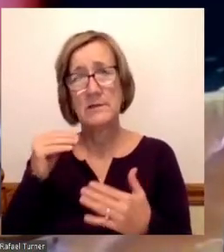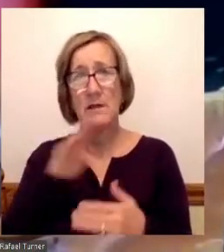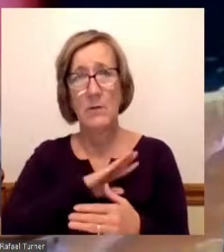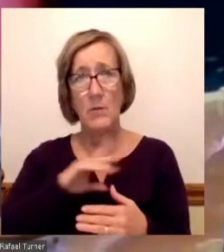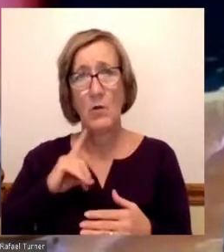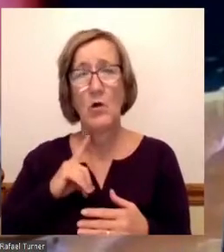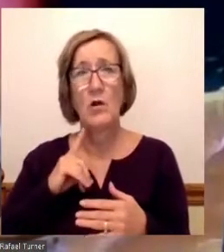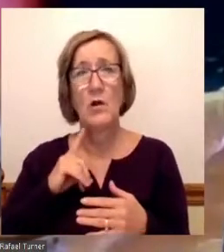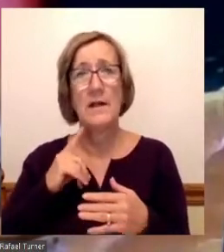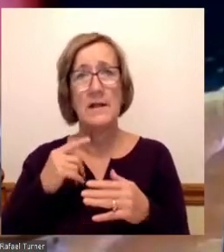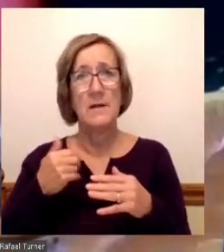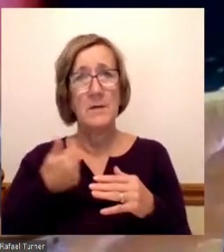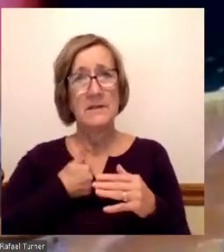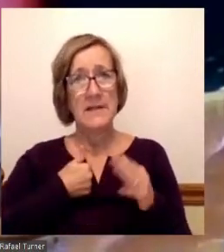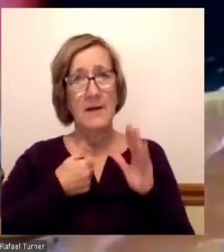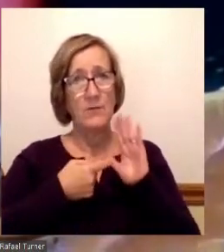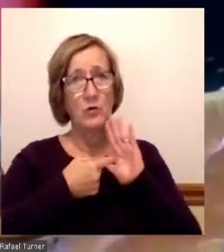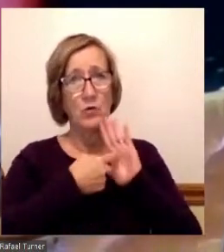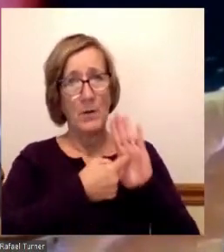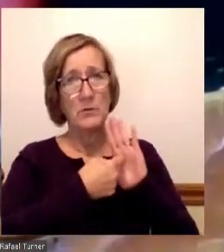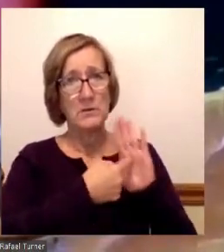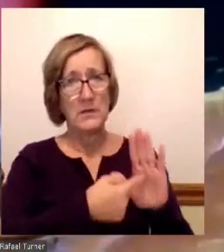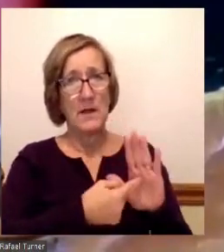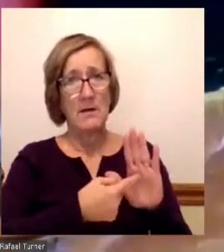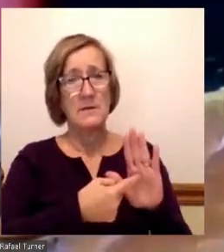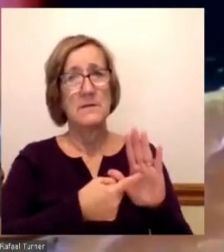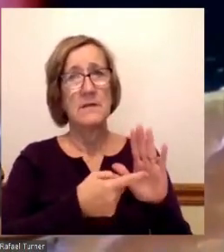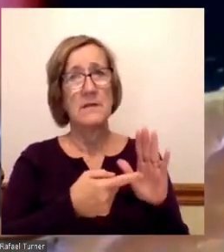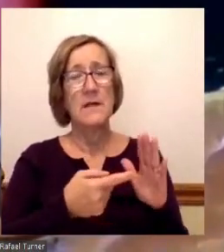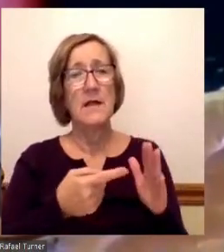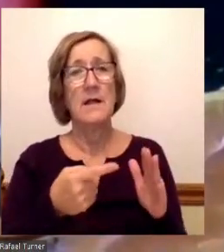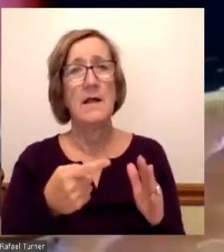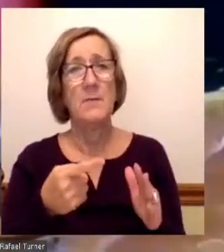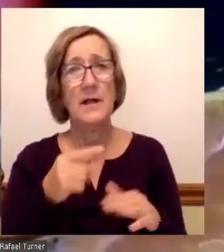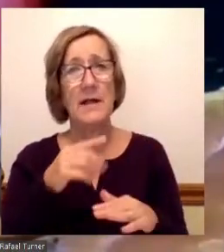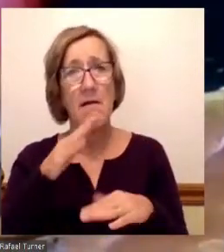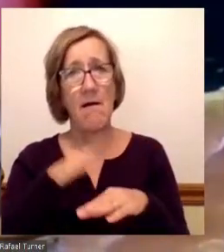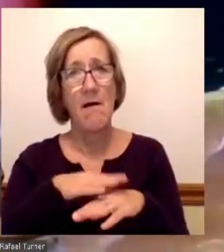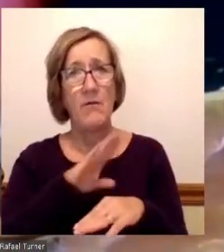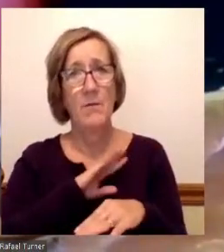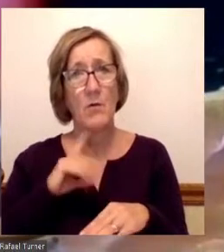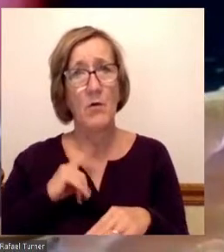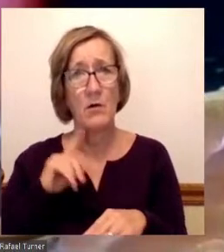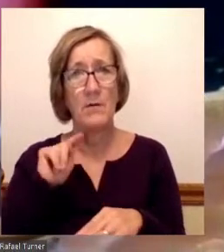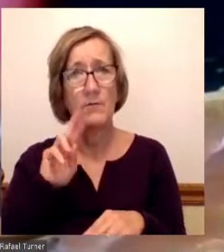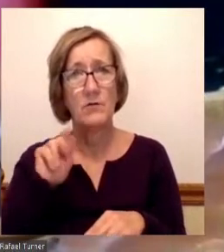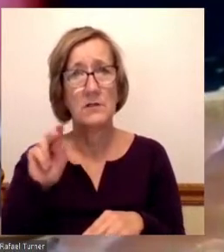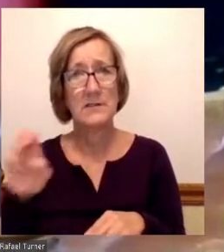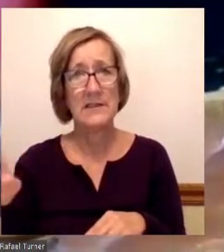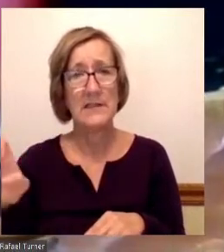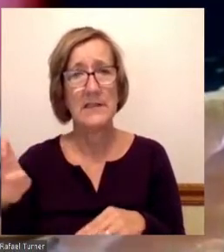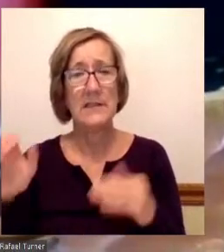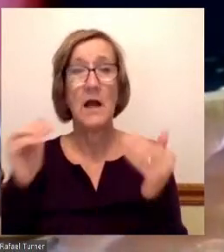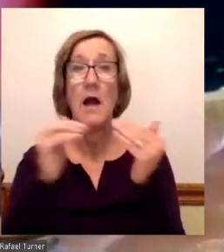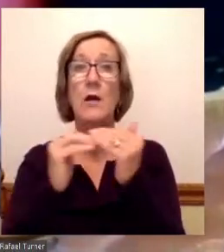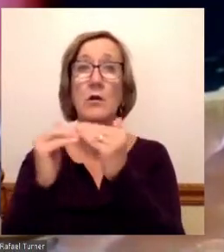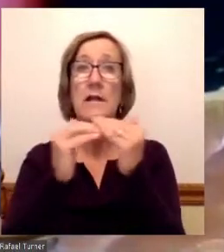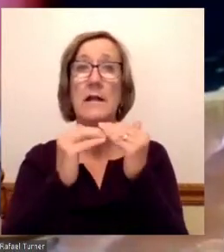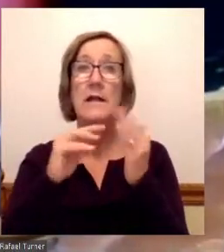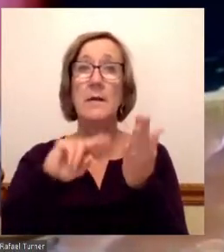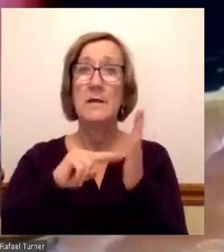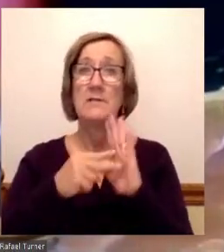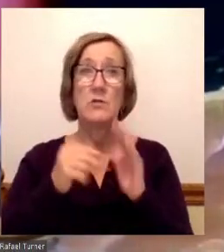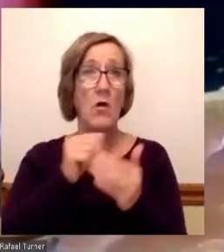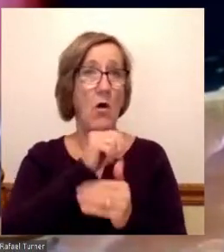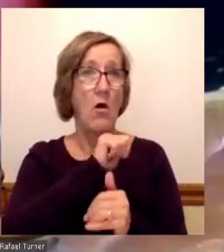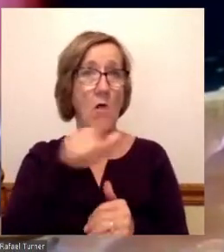table on the board of Mott Community College trustees. As it relates to equity, equity also means that all students get what they